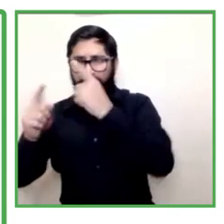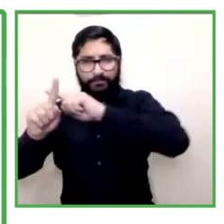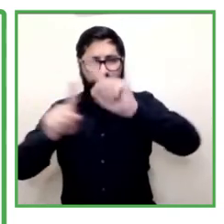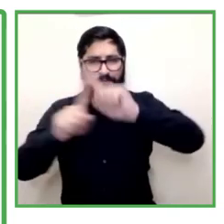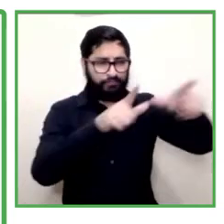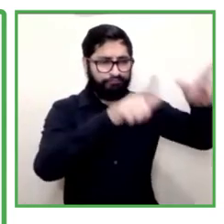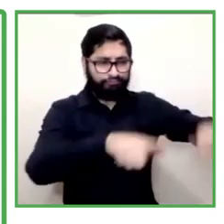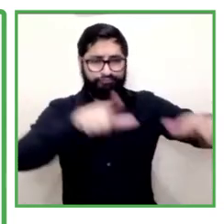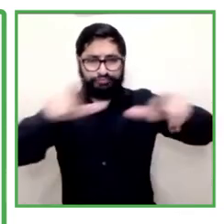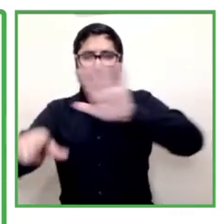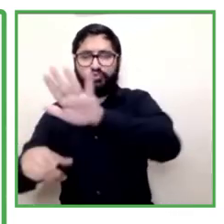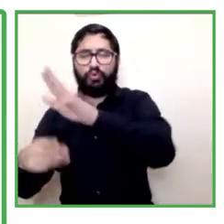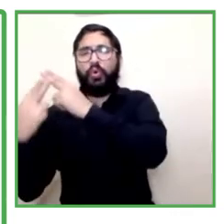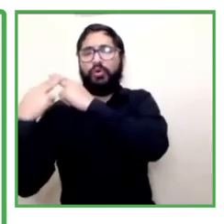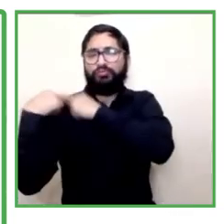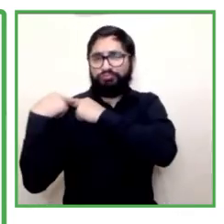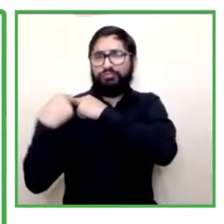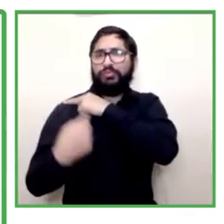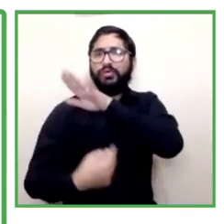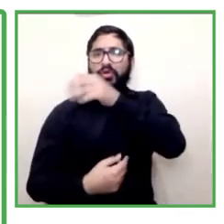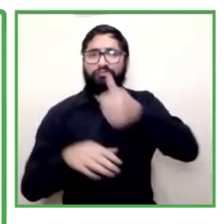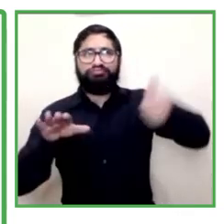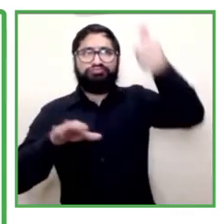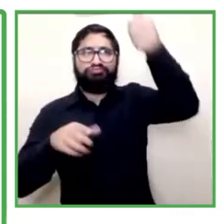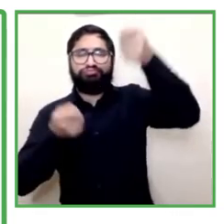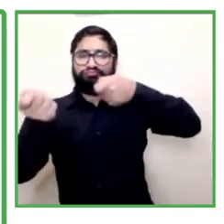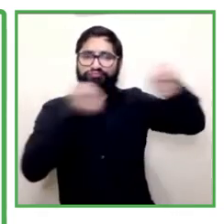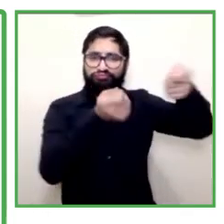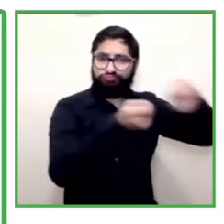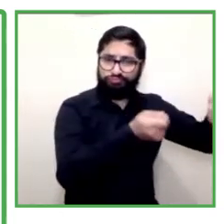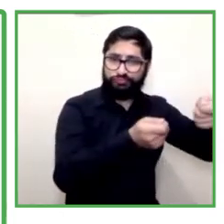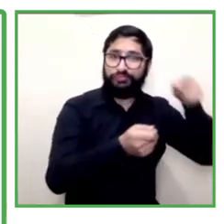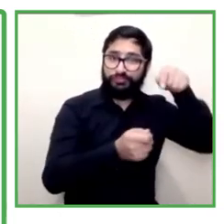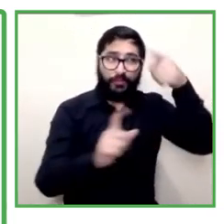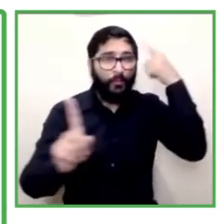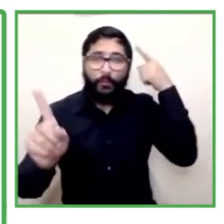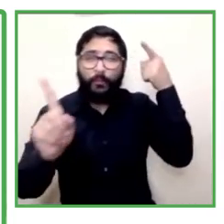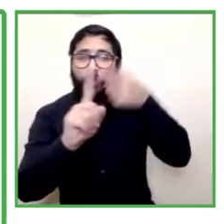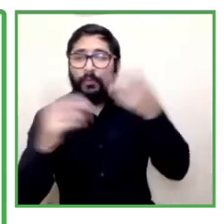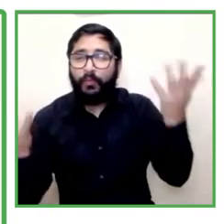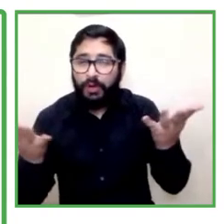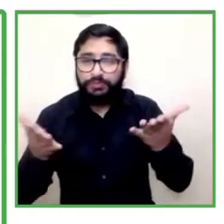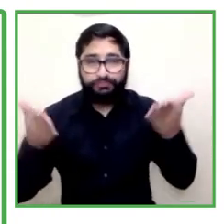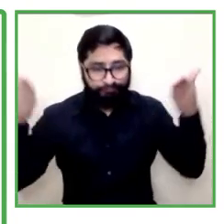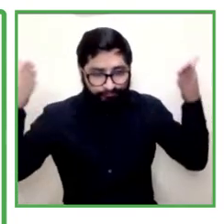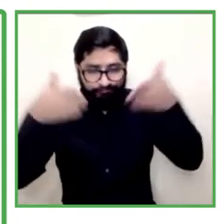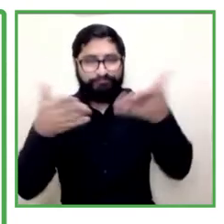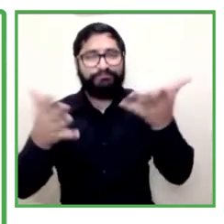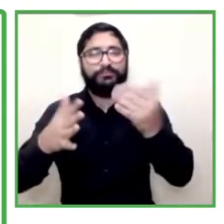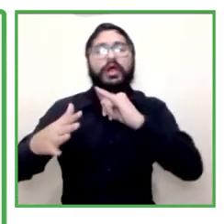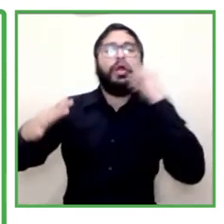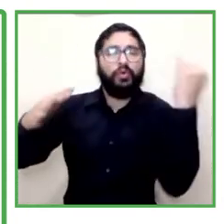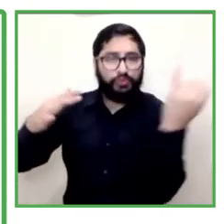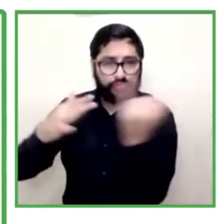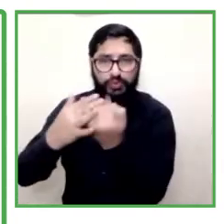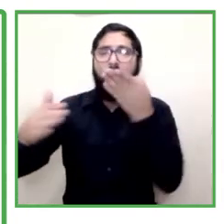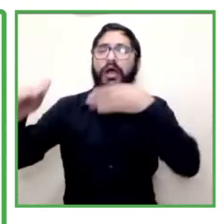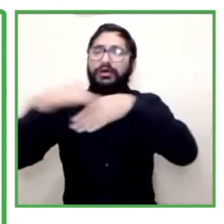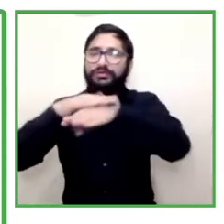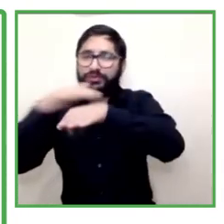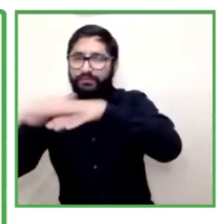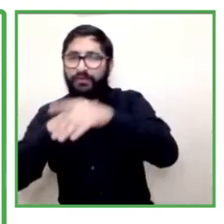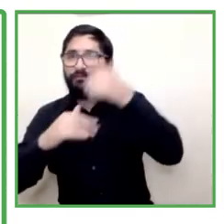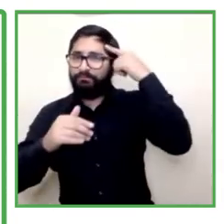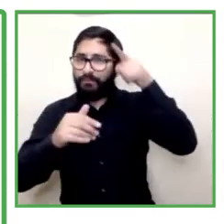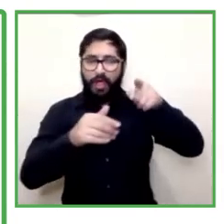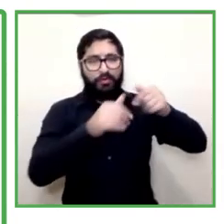world so its objective is to generate inclusion access and